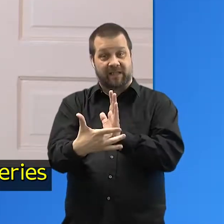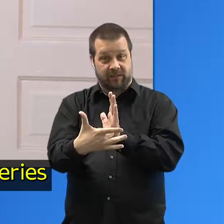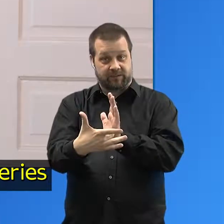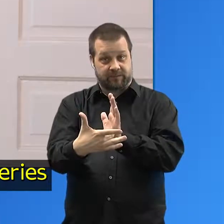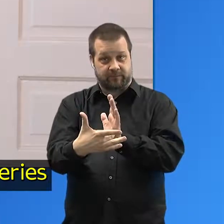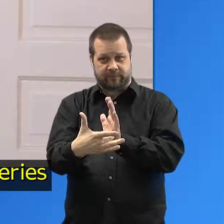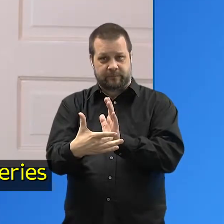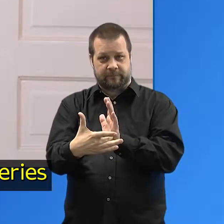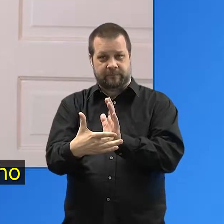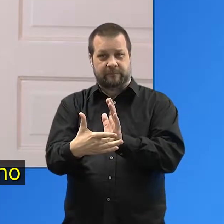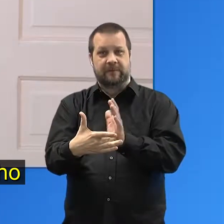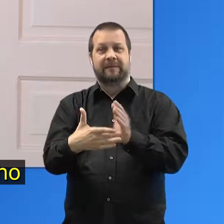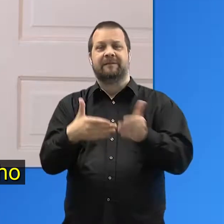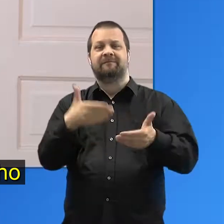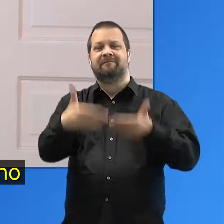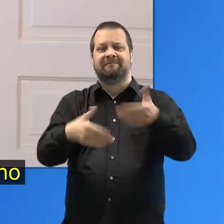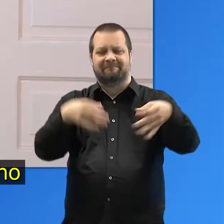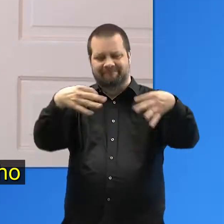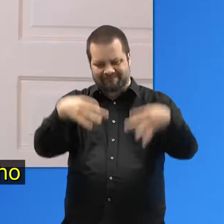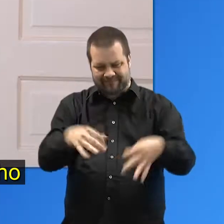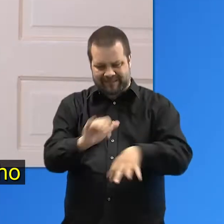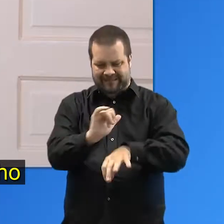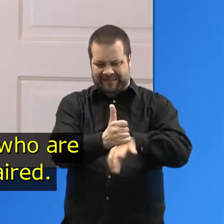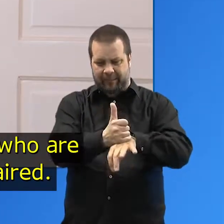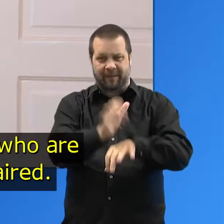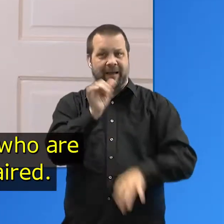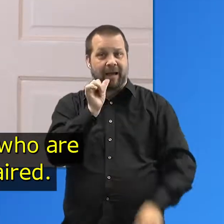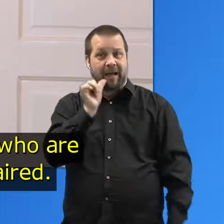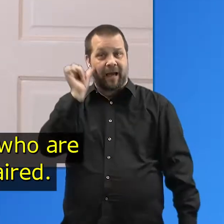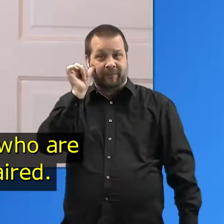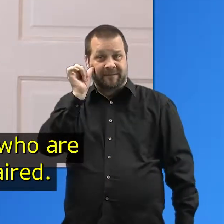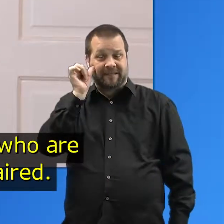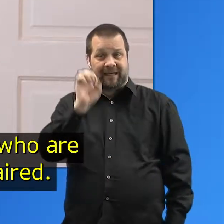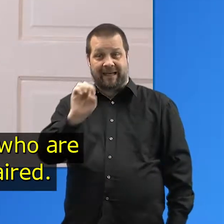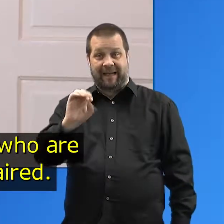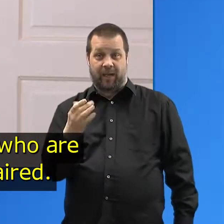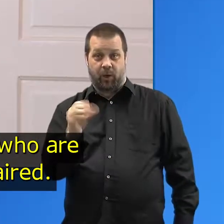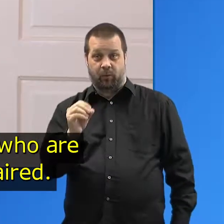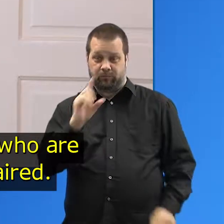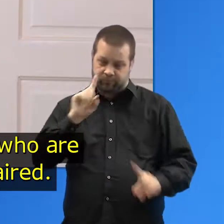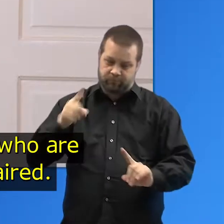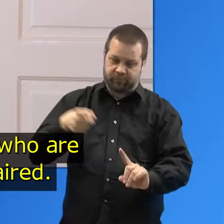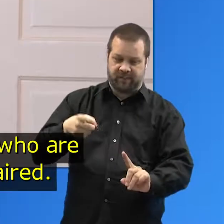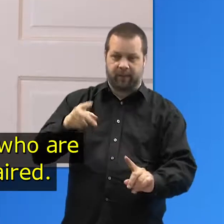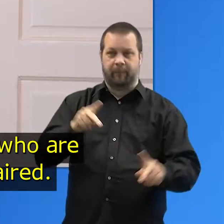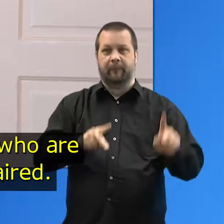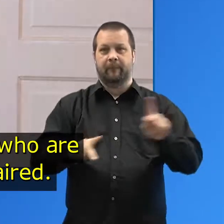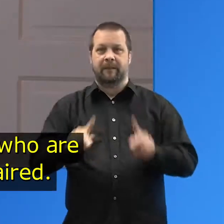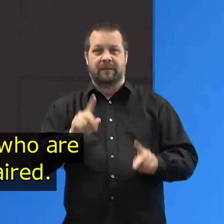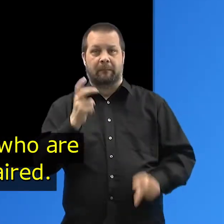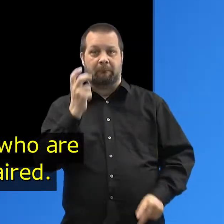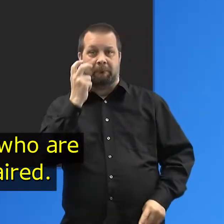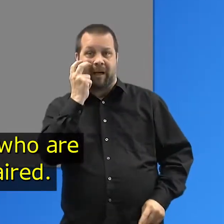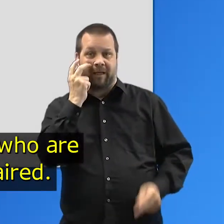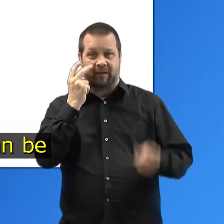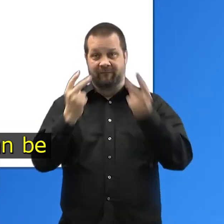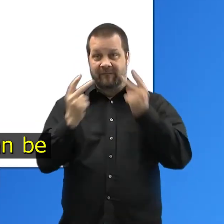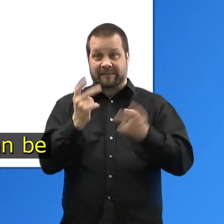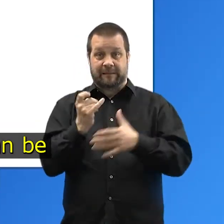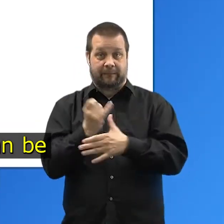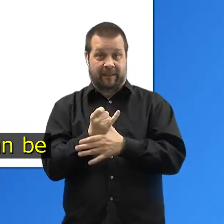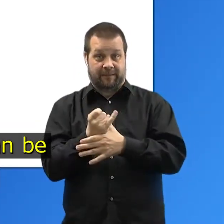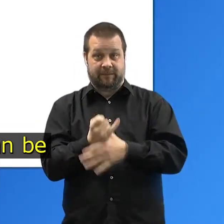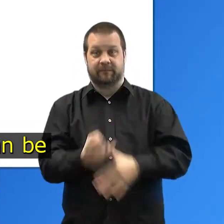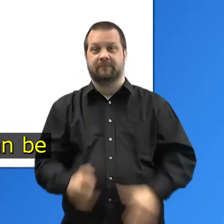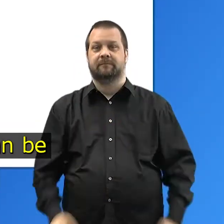-step video series on the setup of the Amazon Echo geared towards people who are blind or visually impaired. The